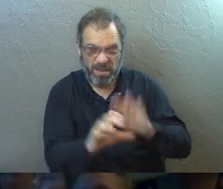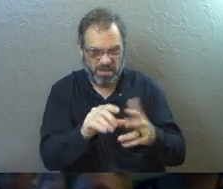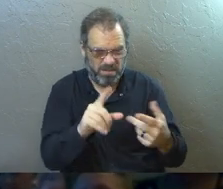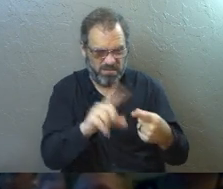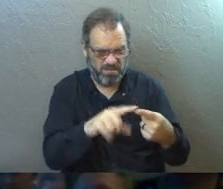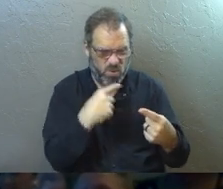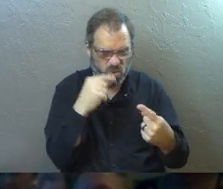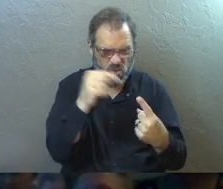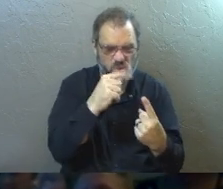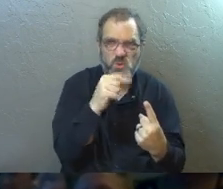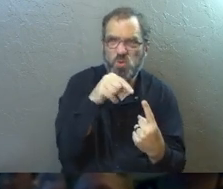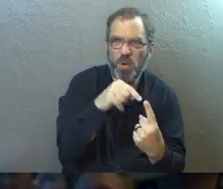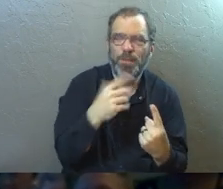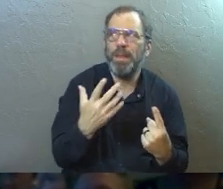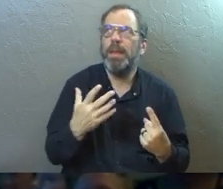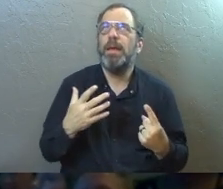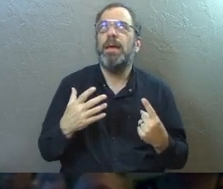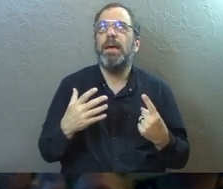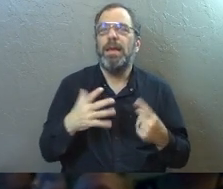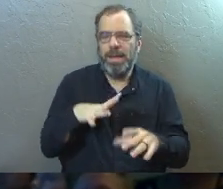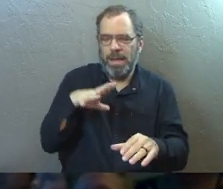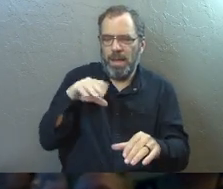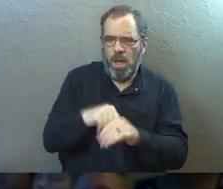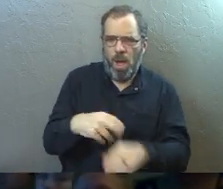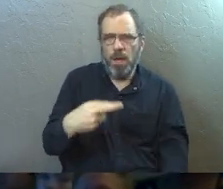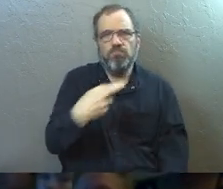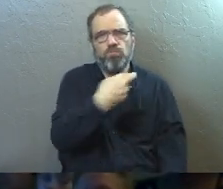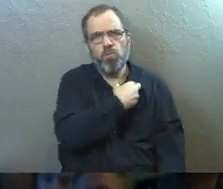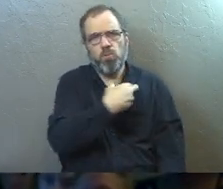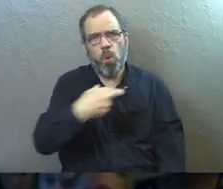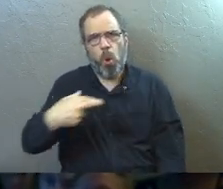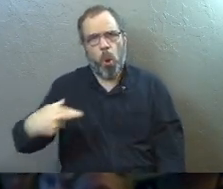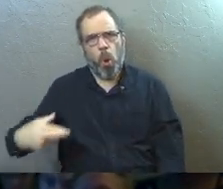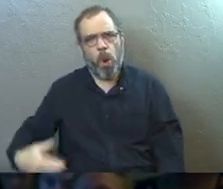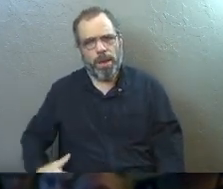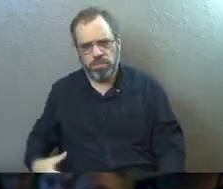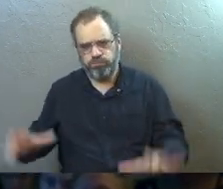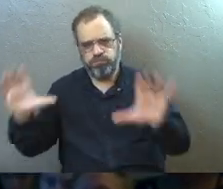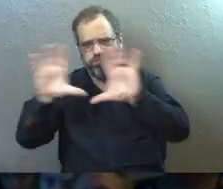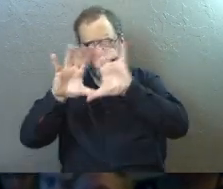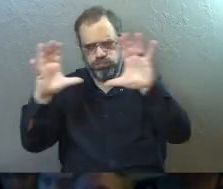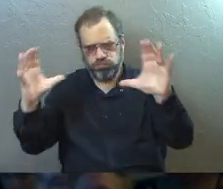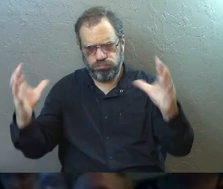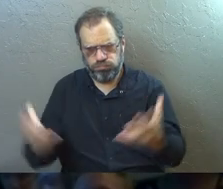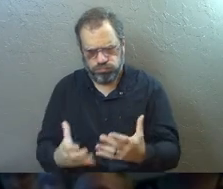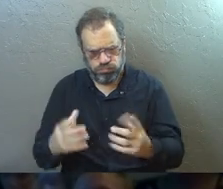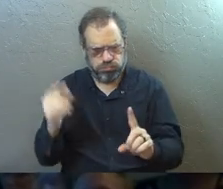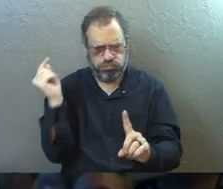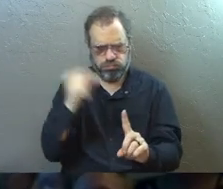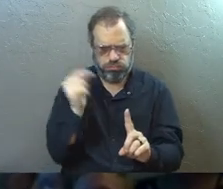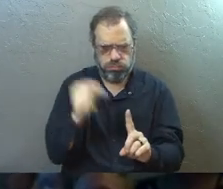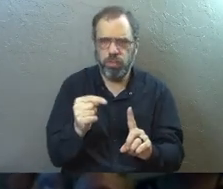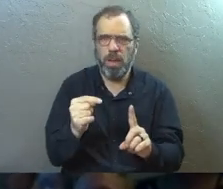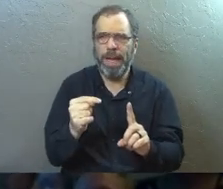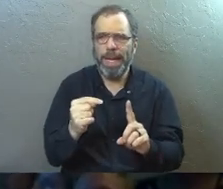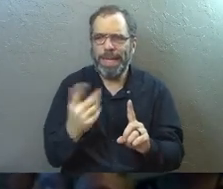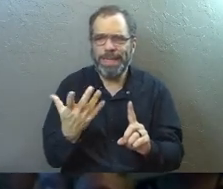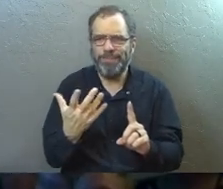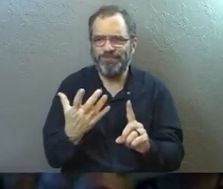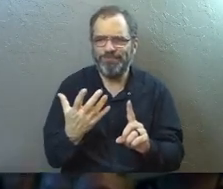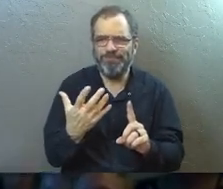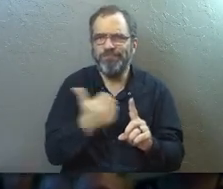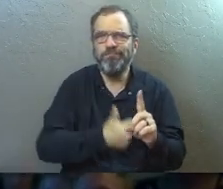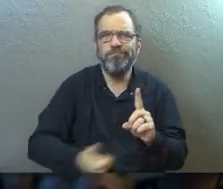He is part of the royal palace. He's part of, he's one of the royal officials from